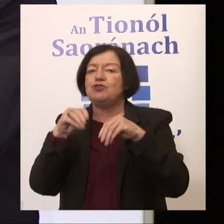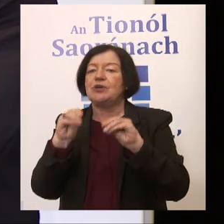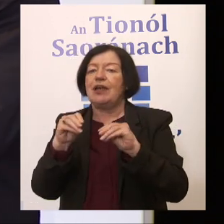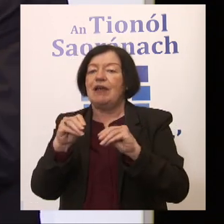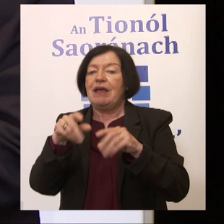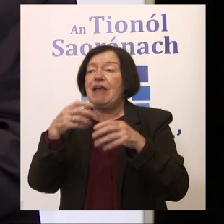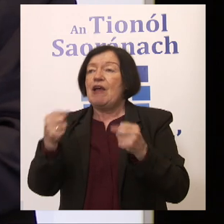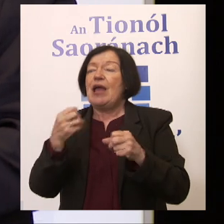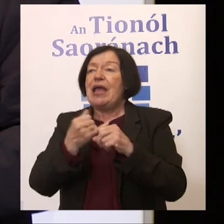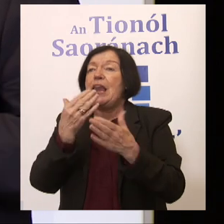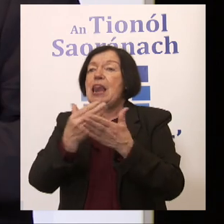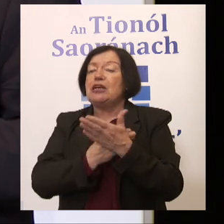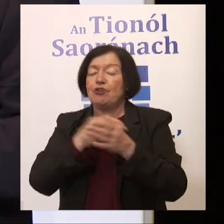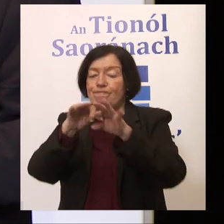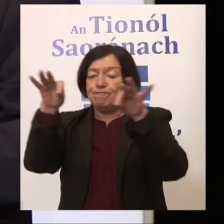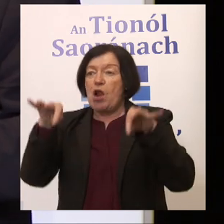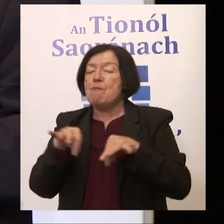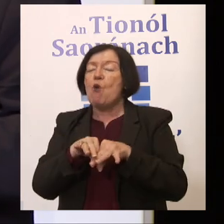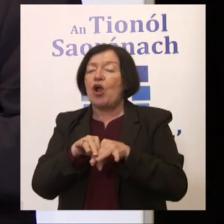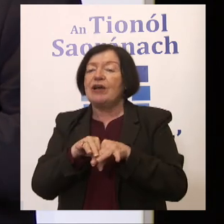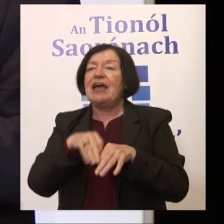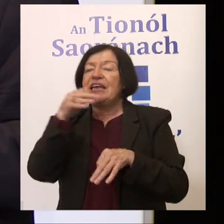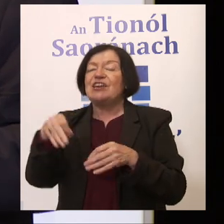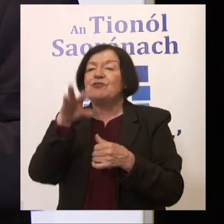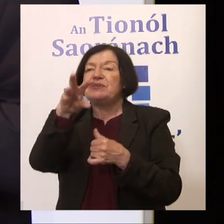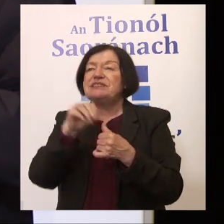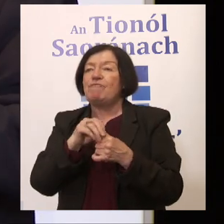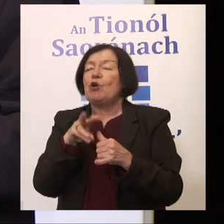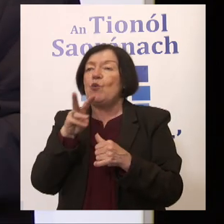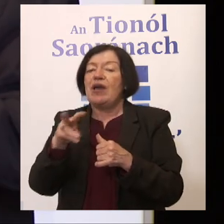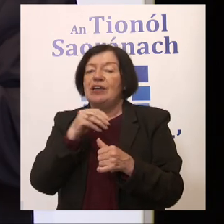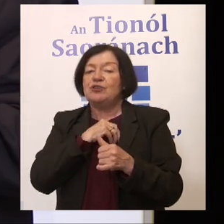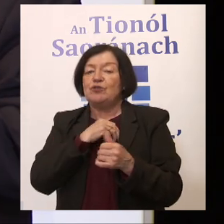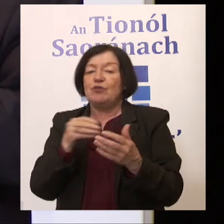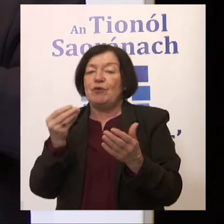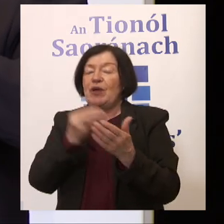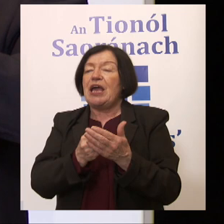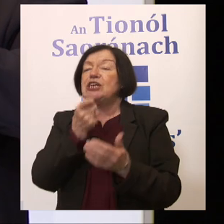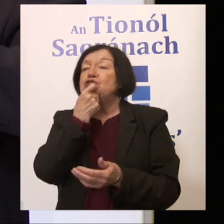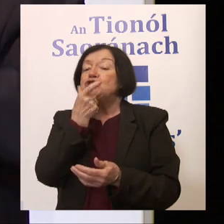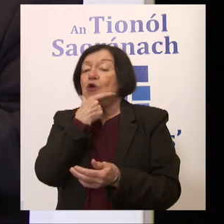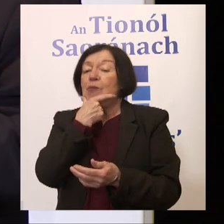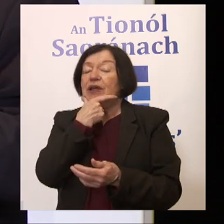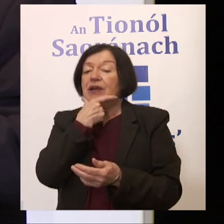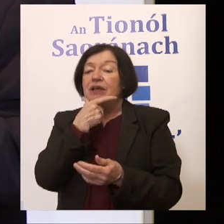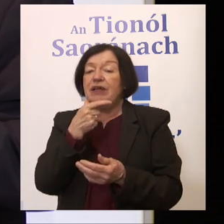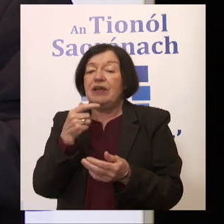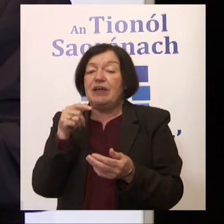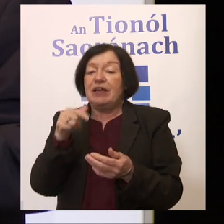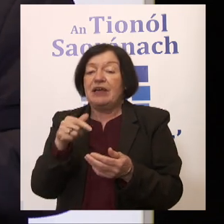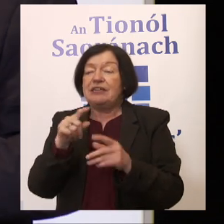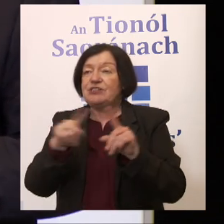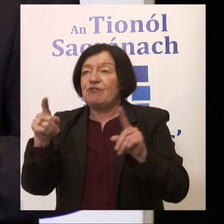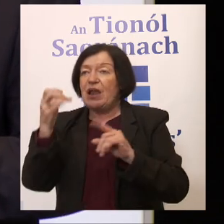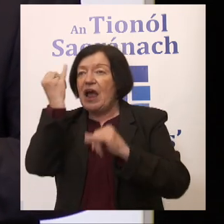a current legislative framework and also gives a specific way to insert a Dublin flavour or a Dublin set of